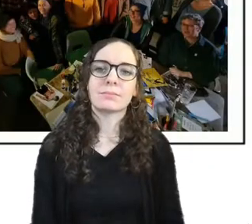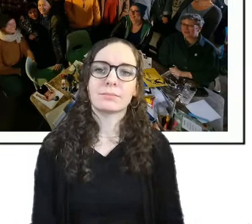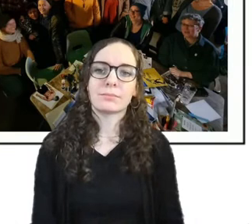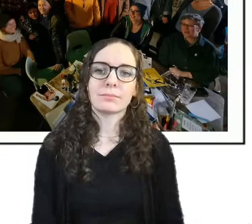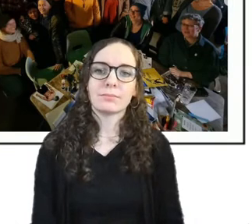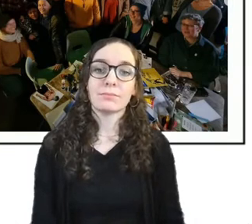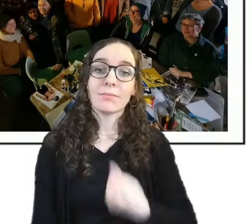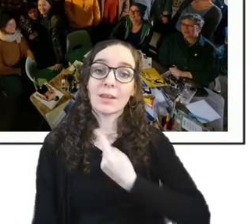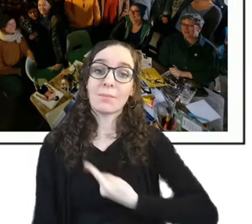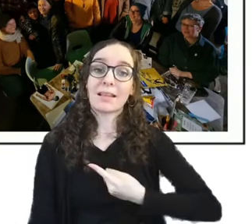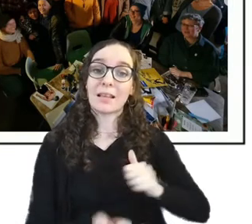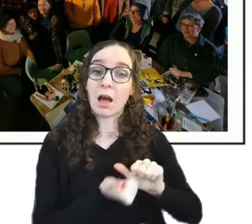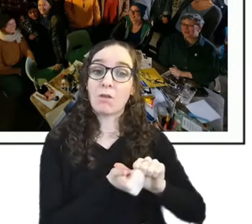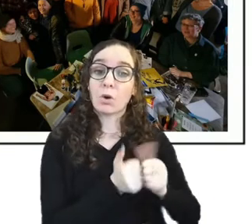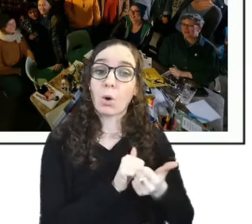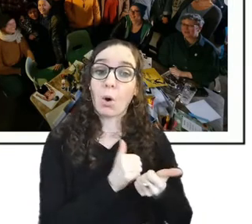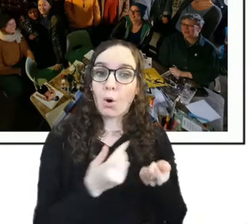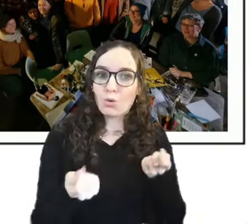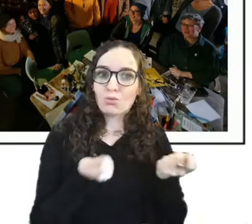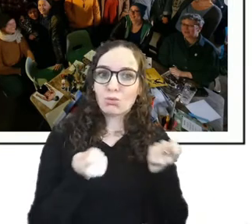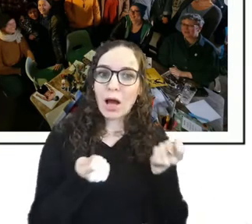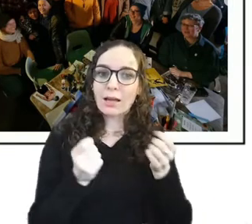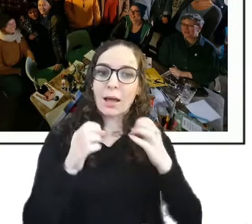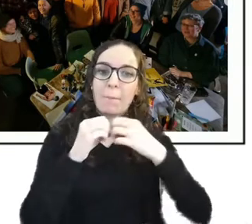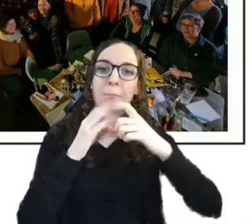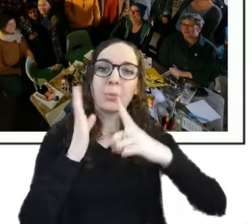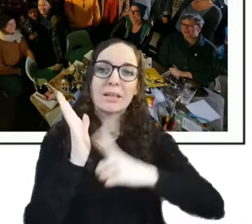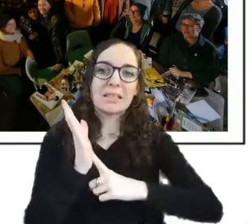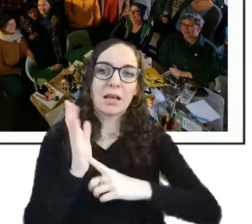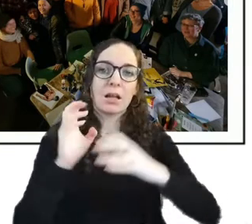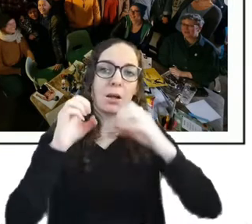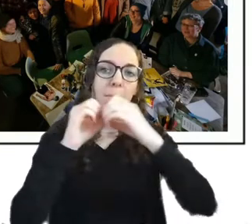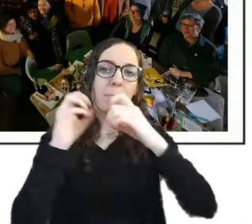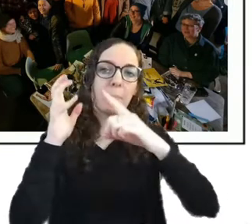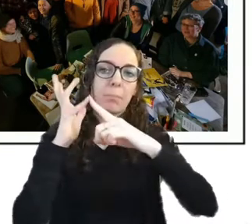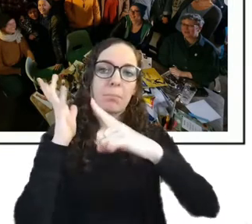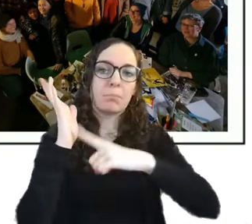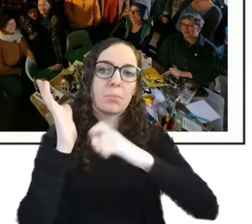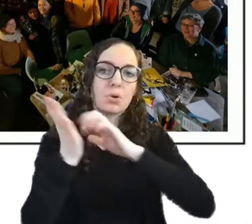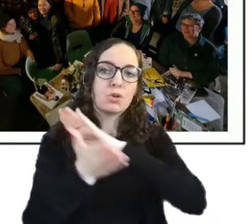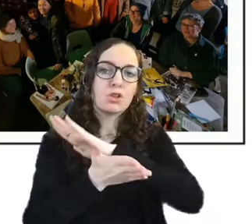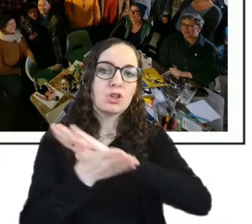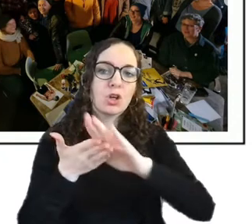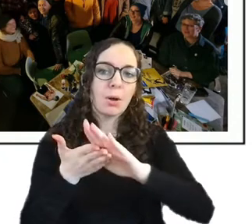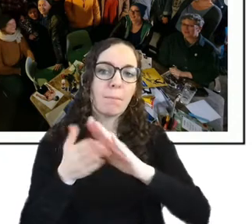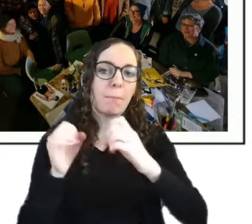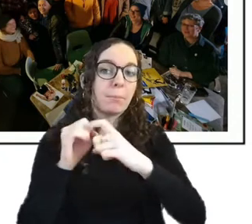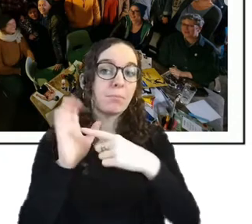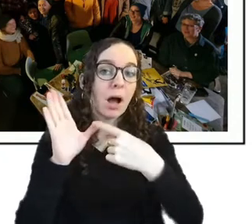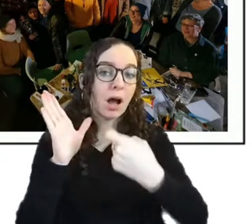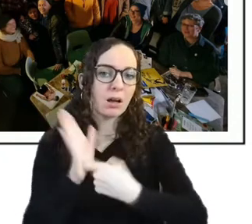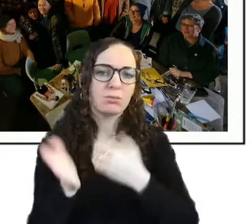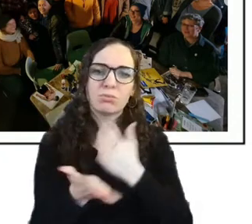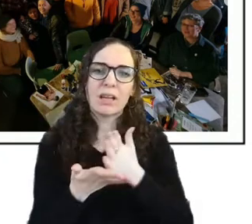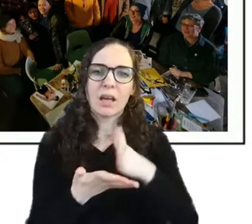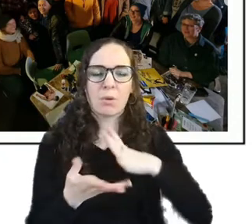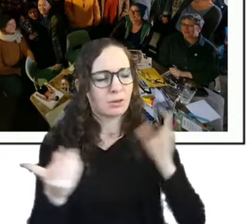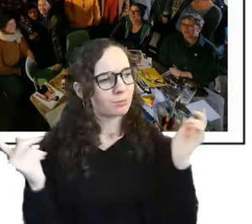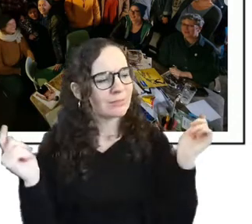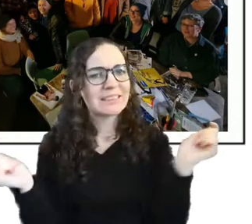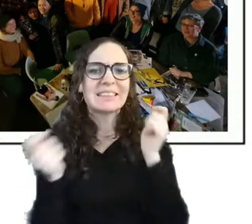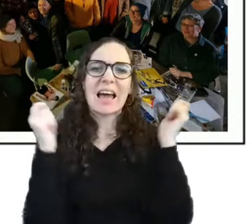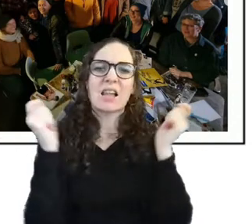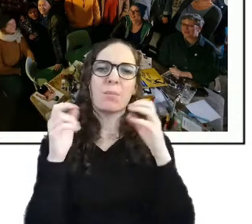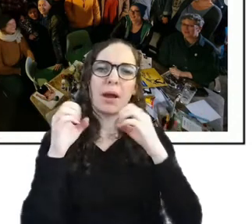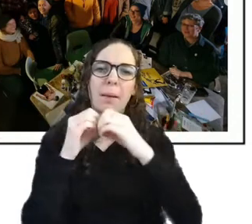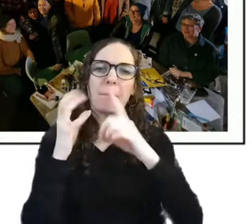co-run bristol butch bar with my friend rosie um and it's to celebrate butchness across the queer community um it's trans